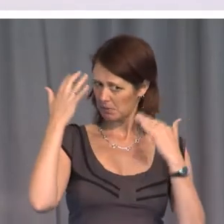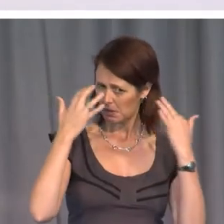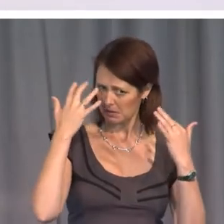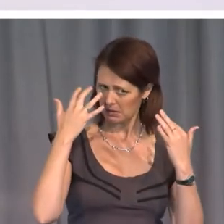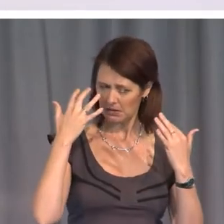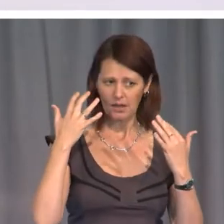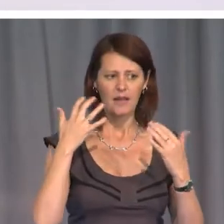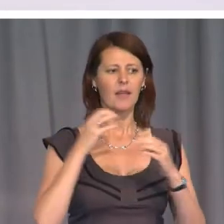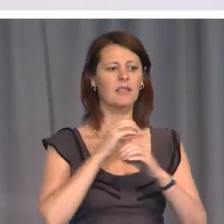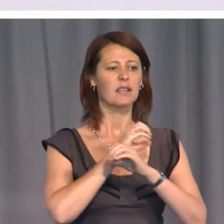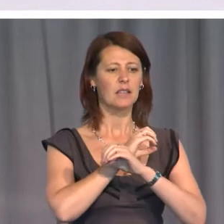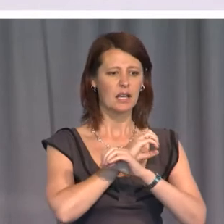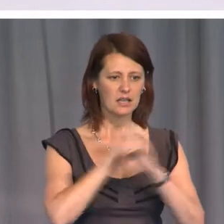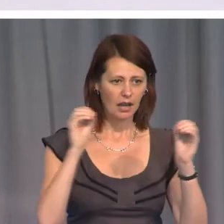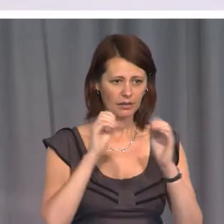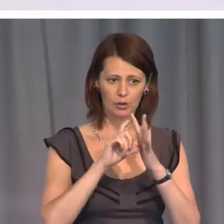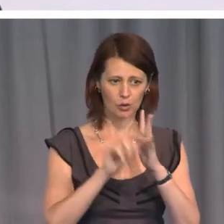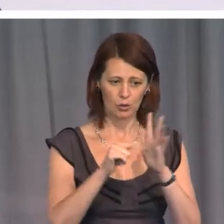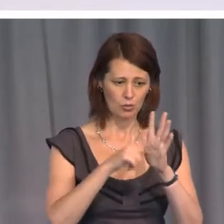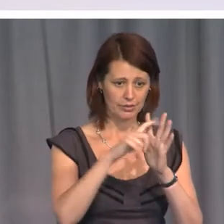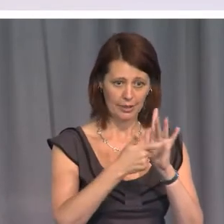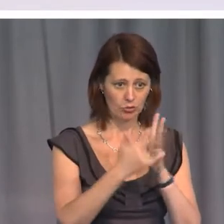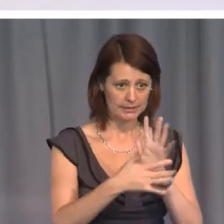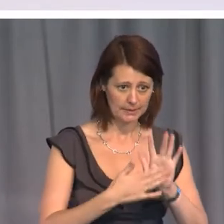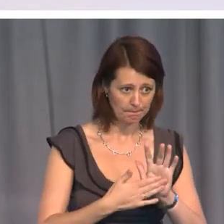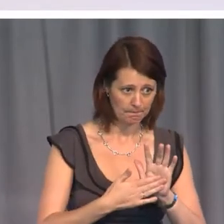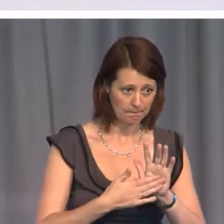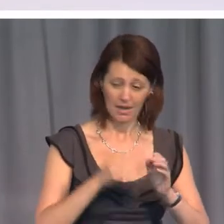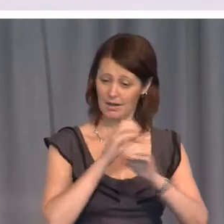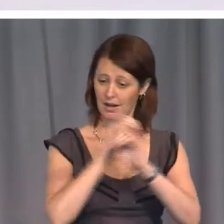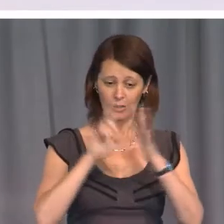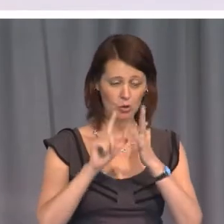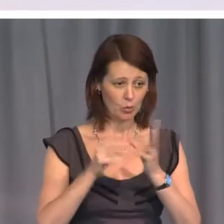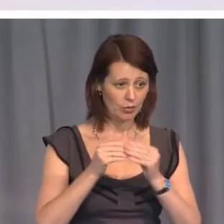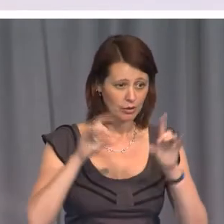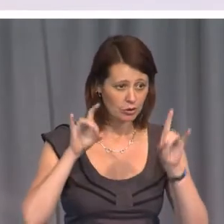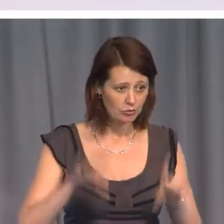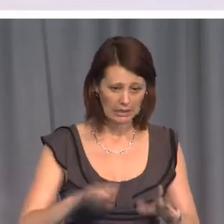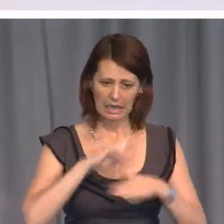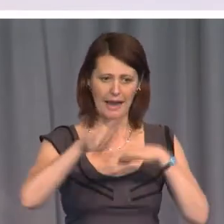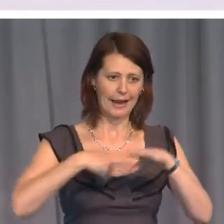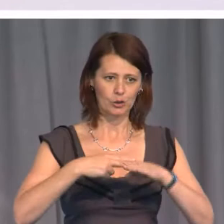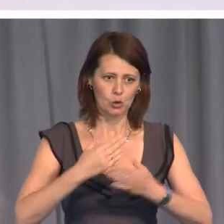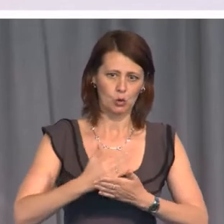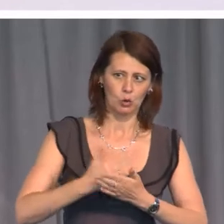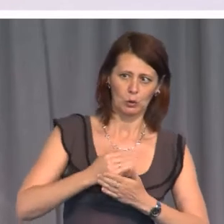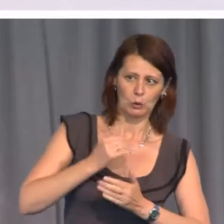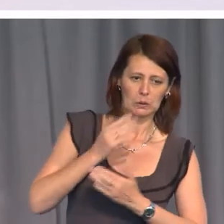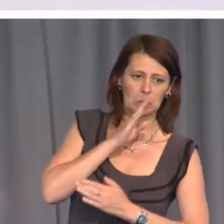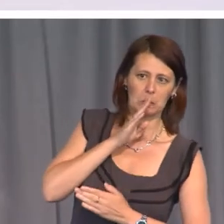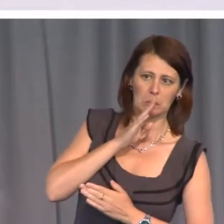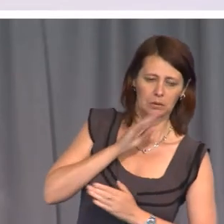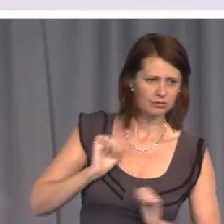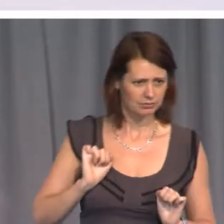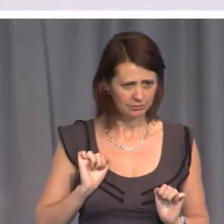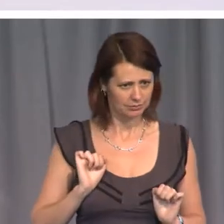is nothing to do with terrorism. There is nothing to do with Australia's national security that could rationally be